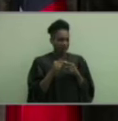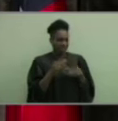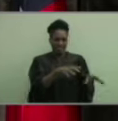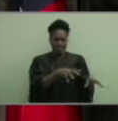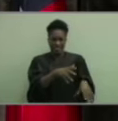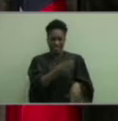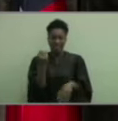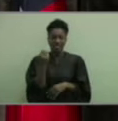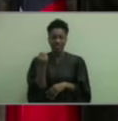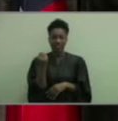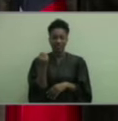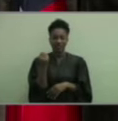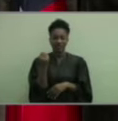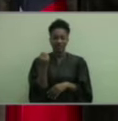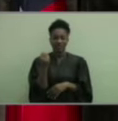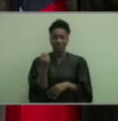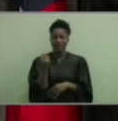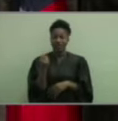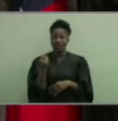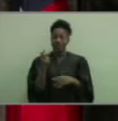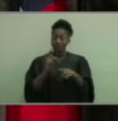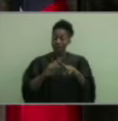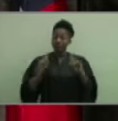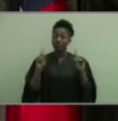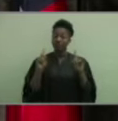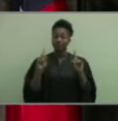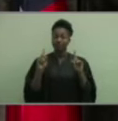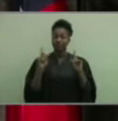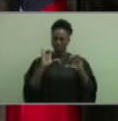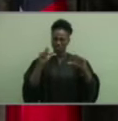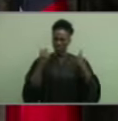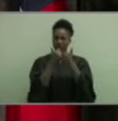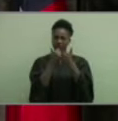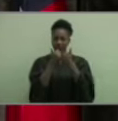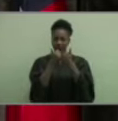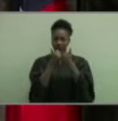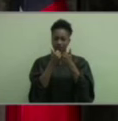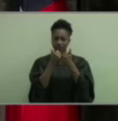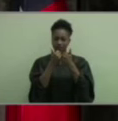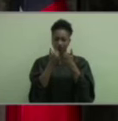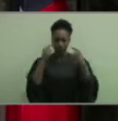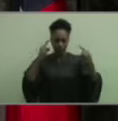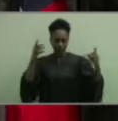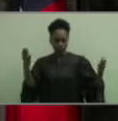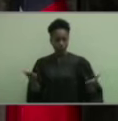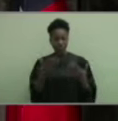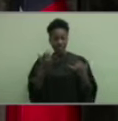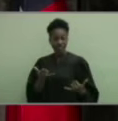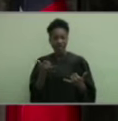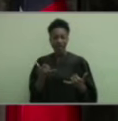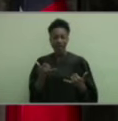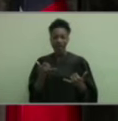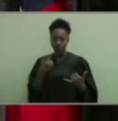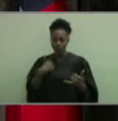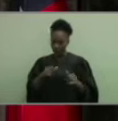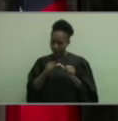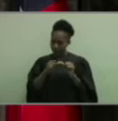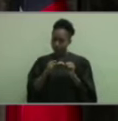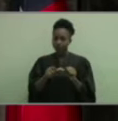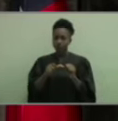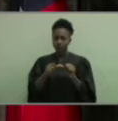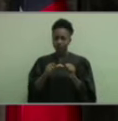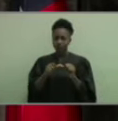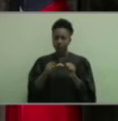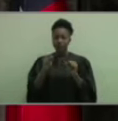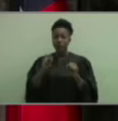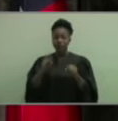However, overcoming this challenge proves that we are strong, resilient, and able to get past whatever life throws at us.